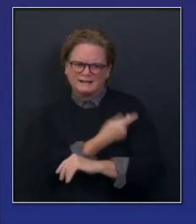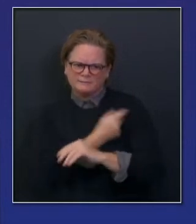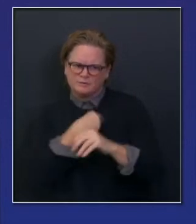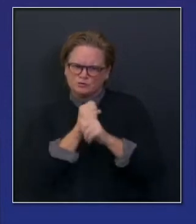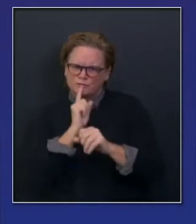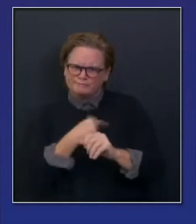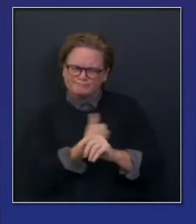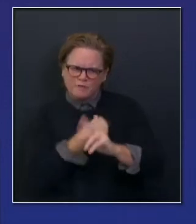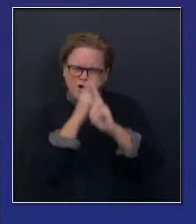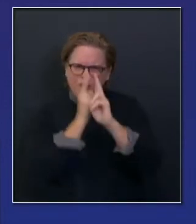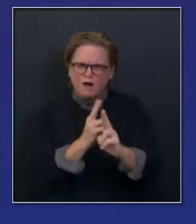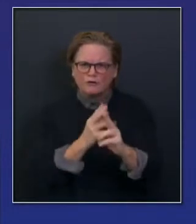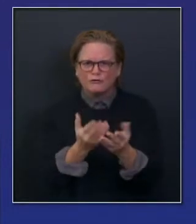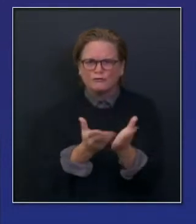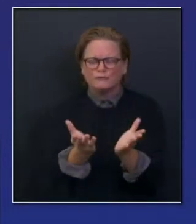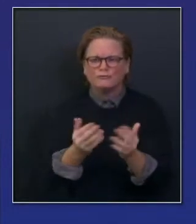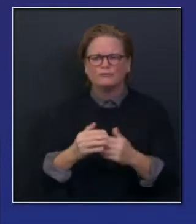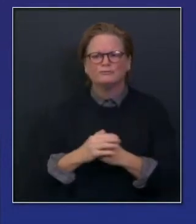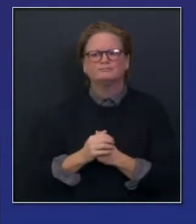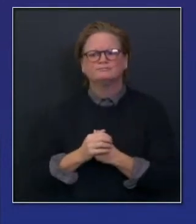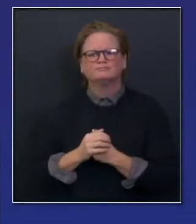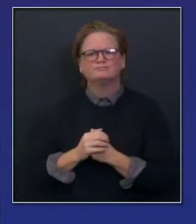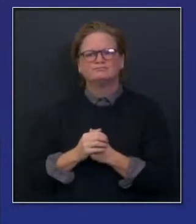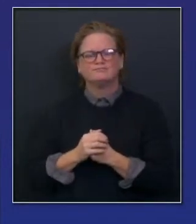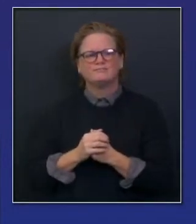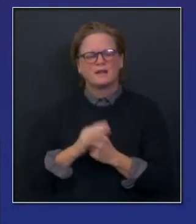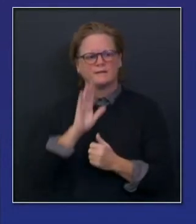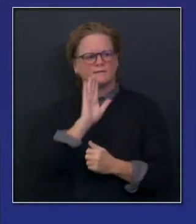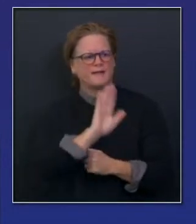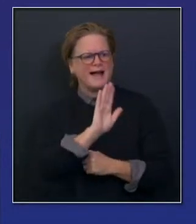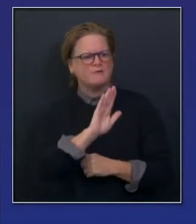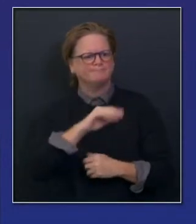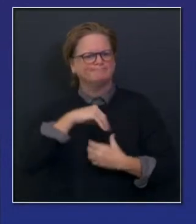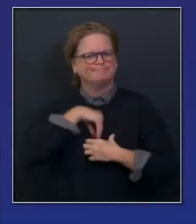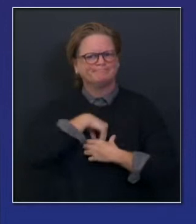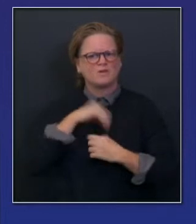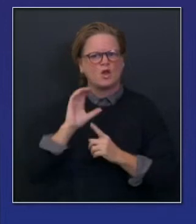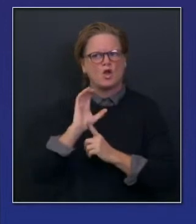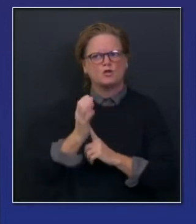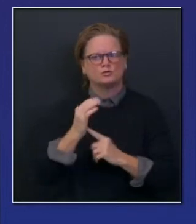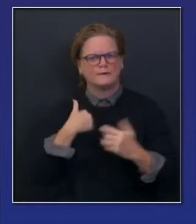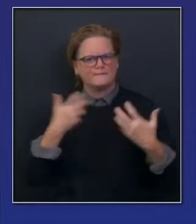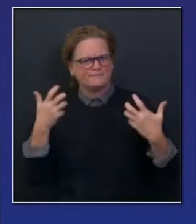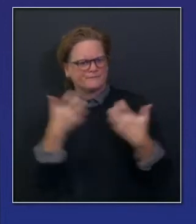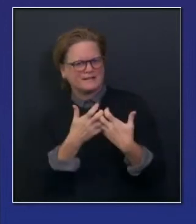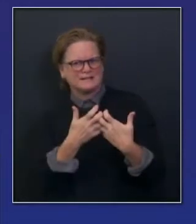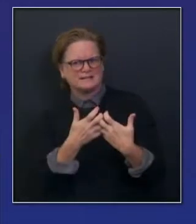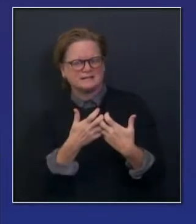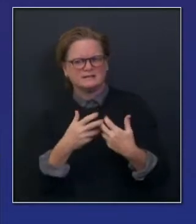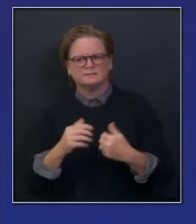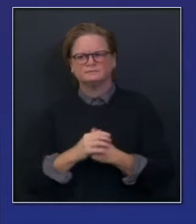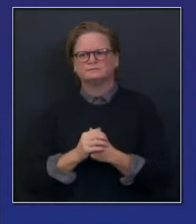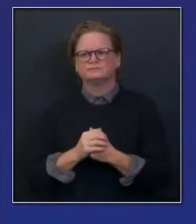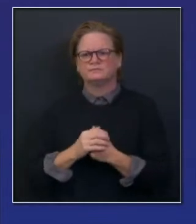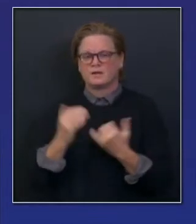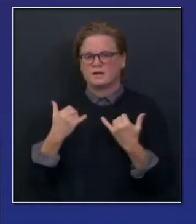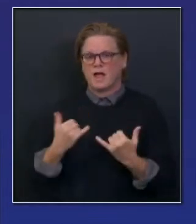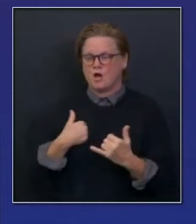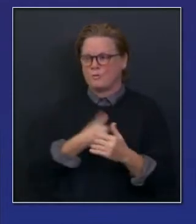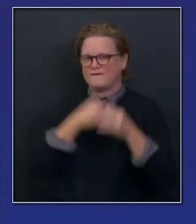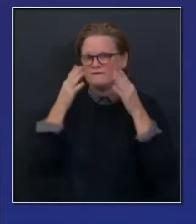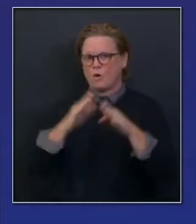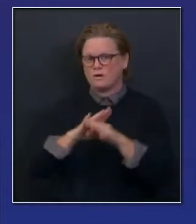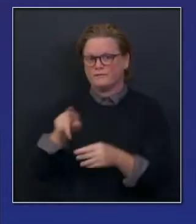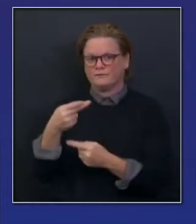Phase one. Let's talk more about phase one. As you know, we not only put together a scientific advisory committee